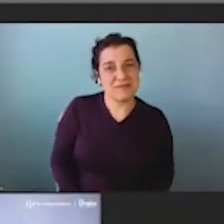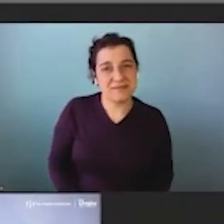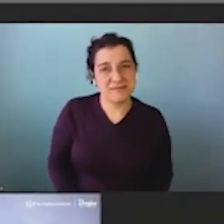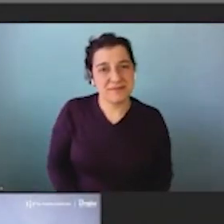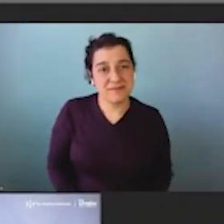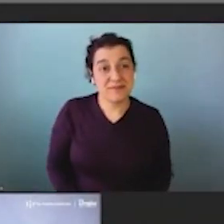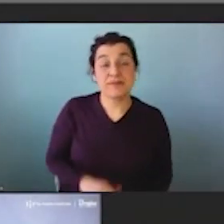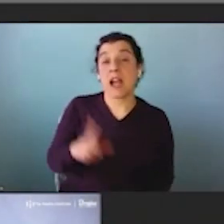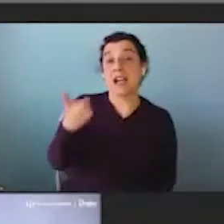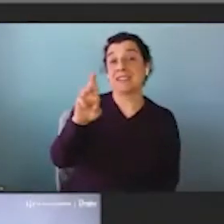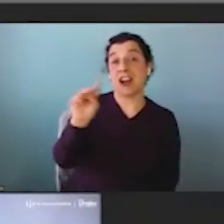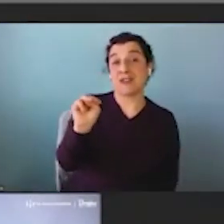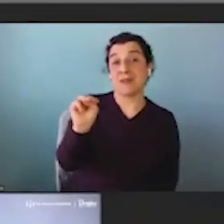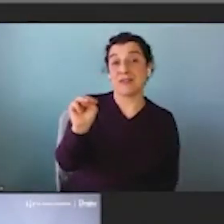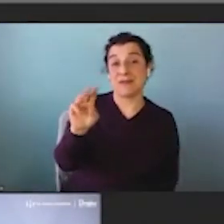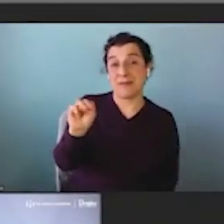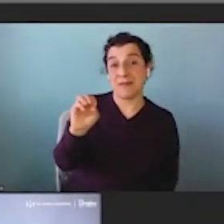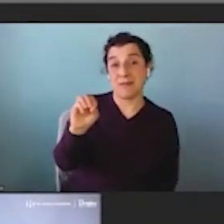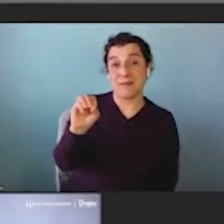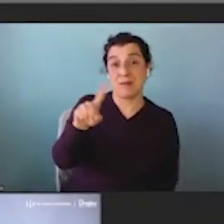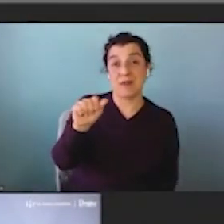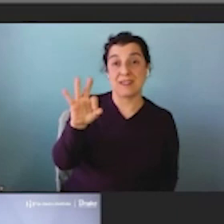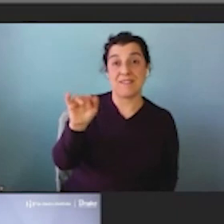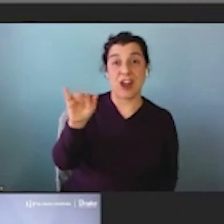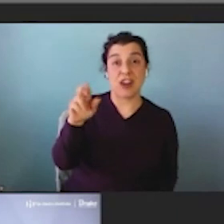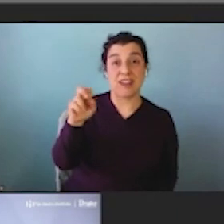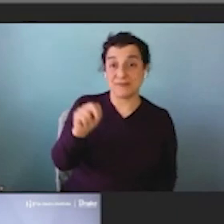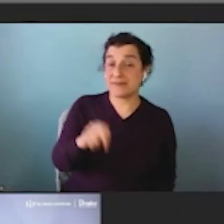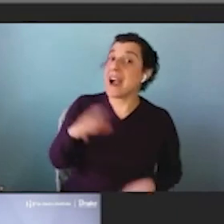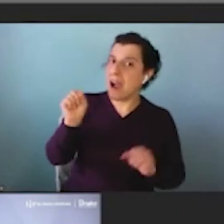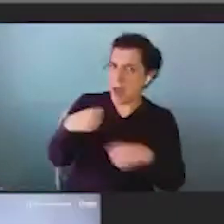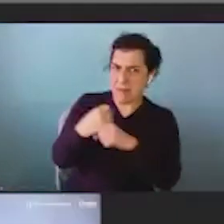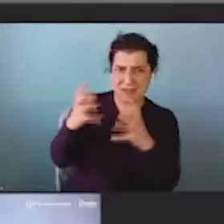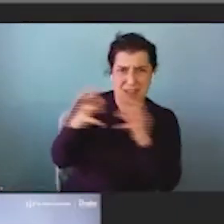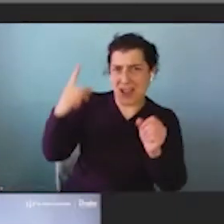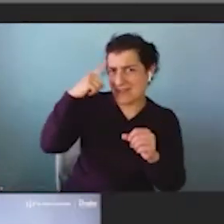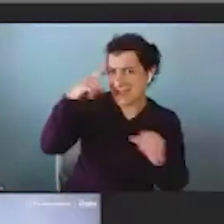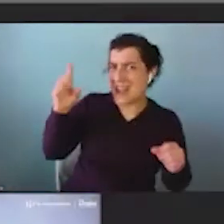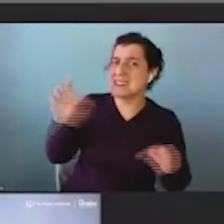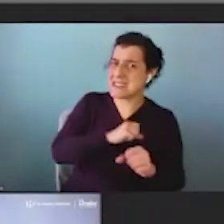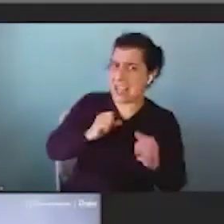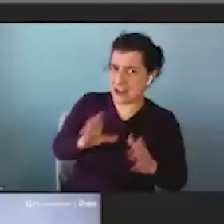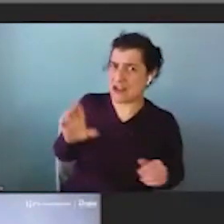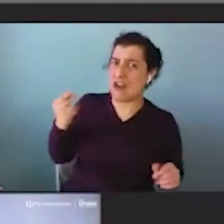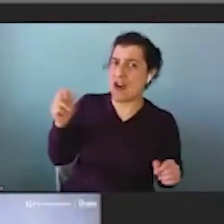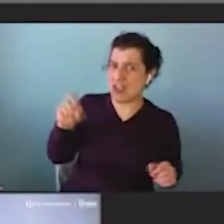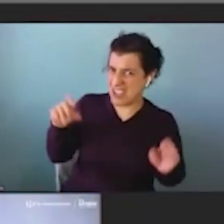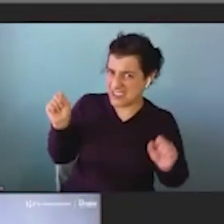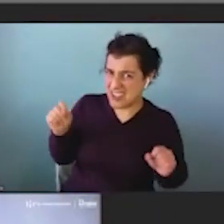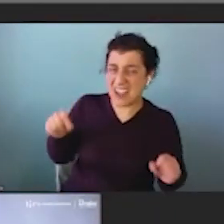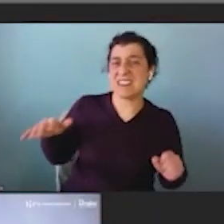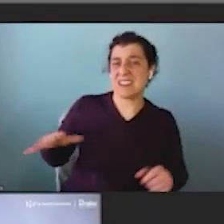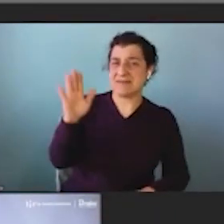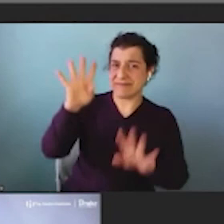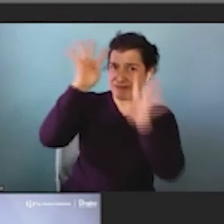I think that makes a lot of sense, Senator Harkin, and there's a lot of innovation and power in local communities. I think